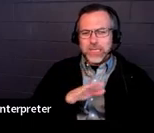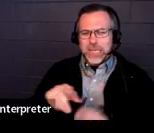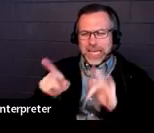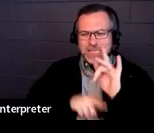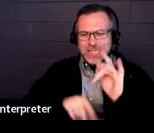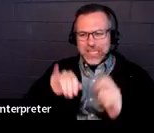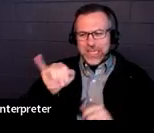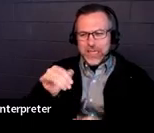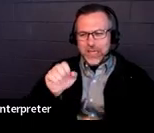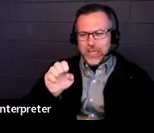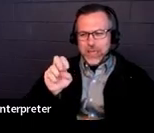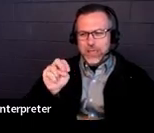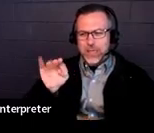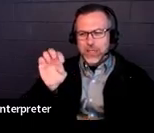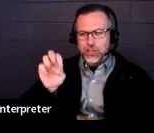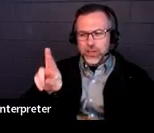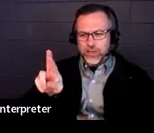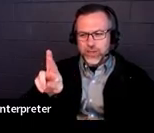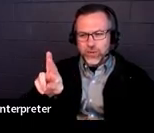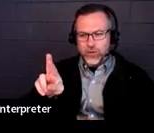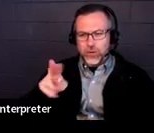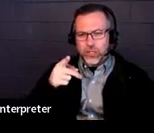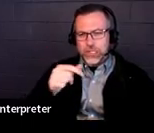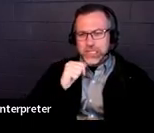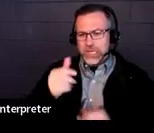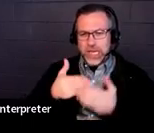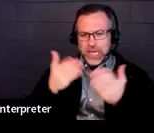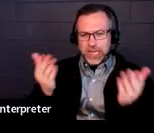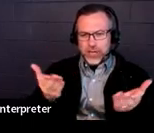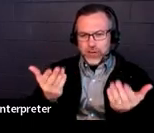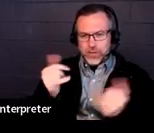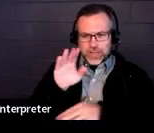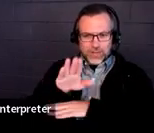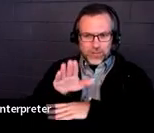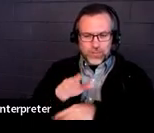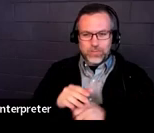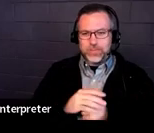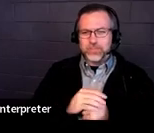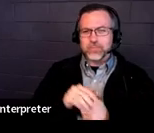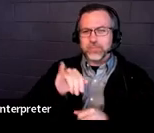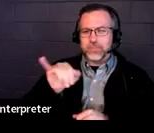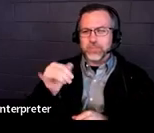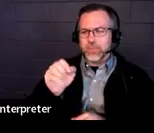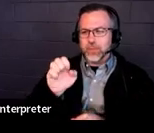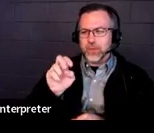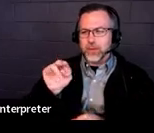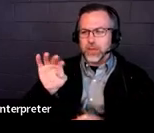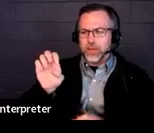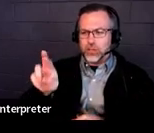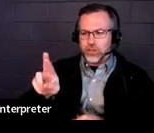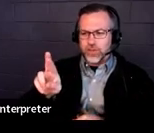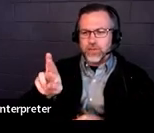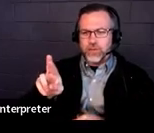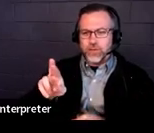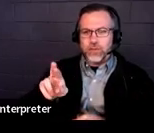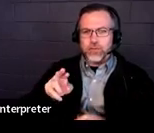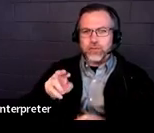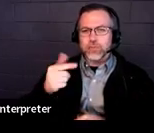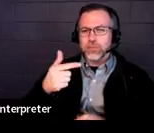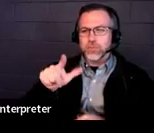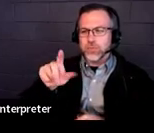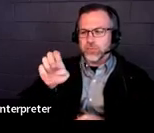over Jennifer because I think she is not with us this afternoon. So Jennifer is another member of our team, Jennifer Gleason.